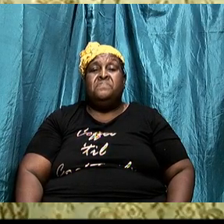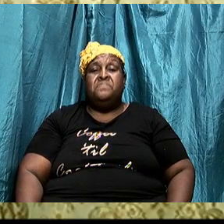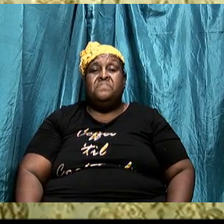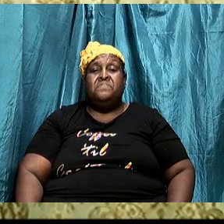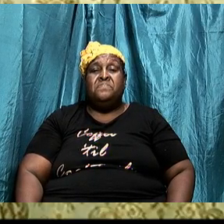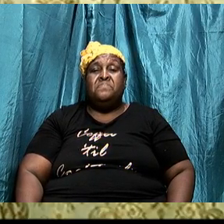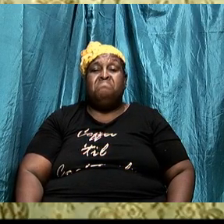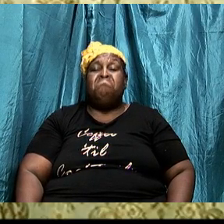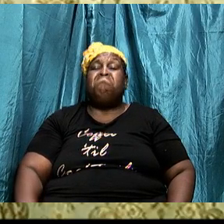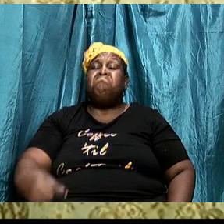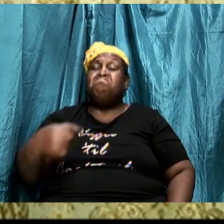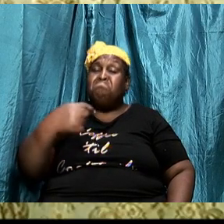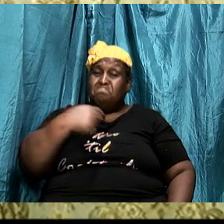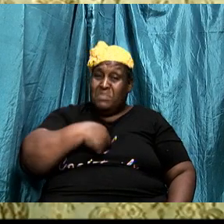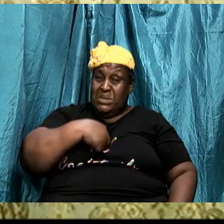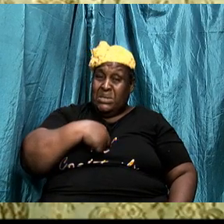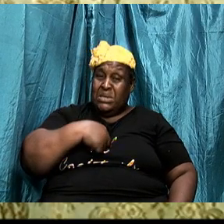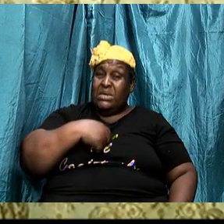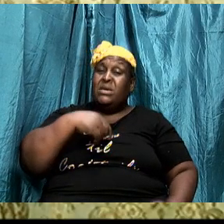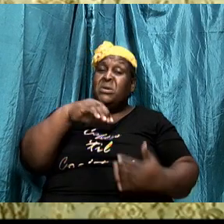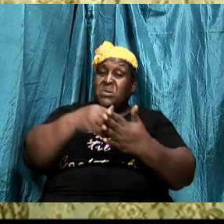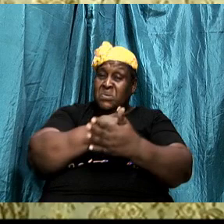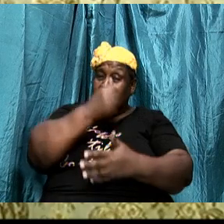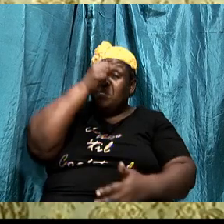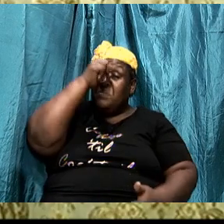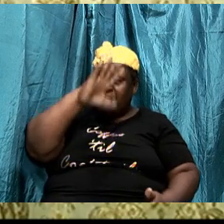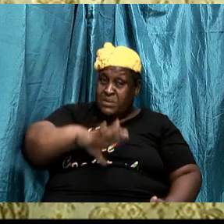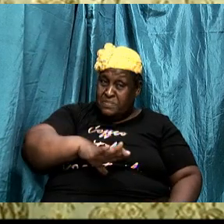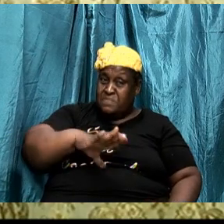I am a new creature